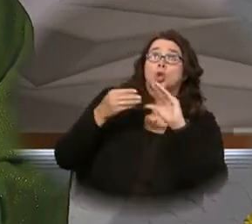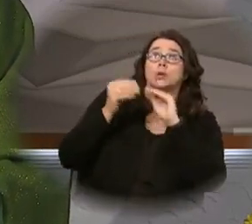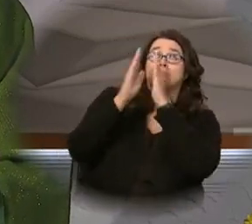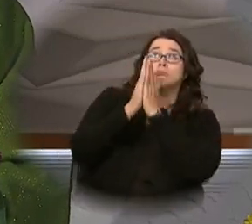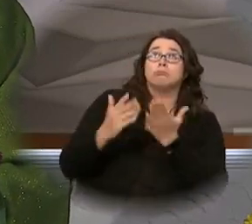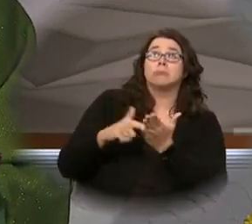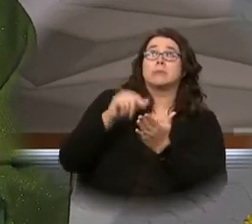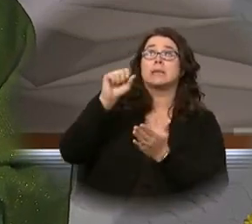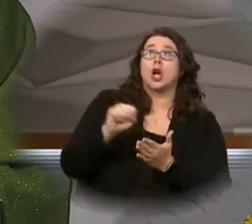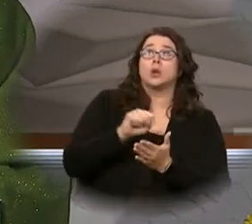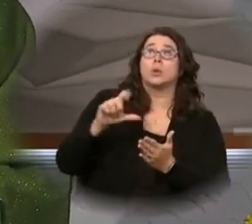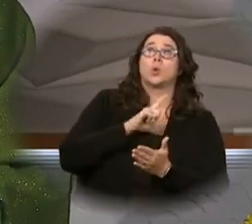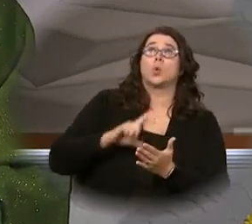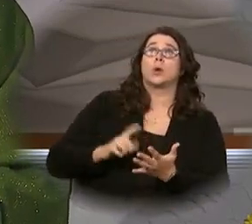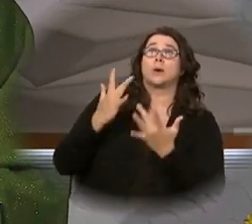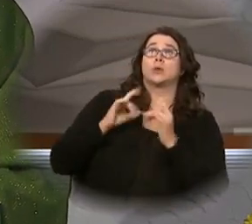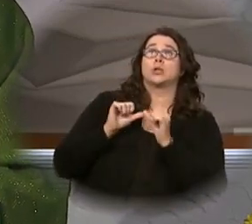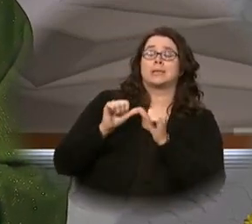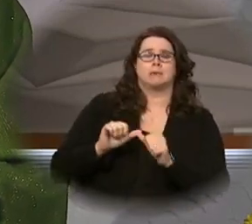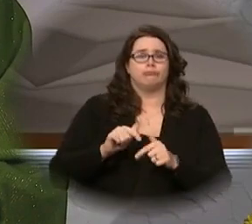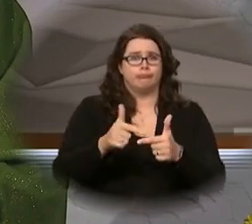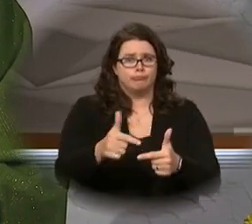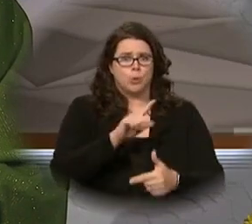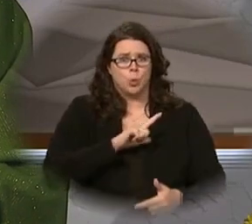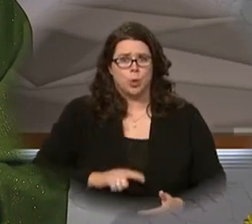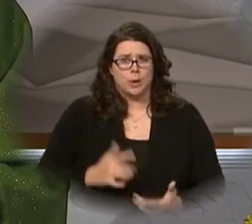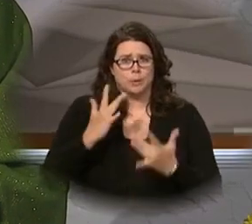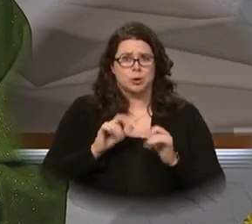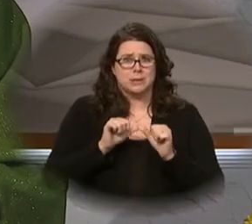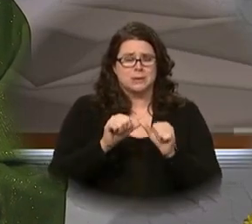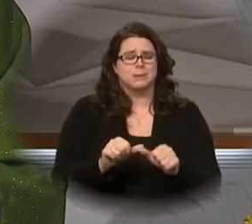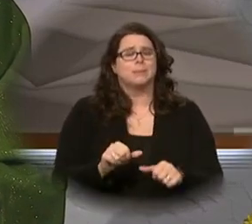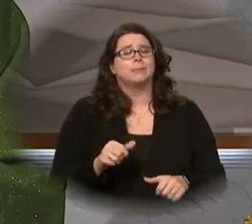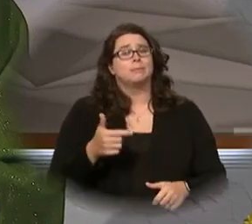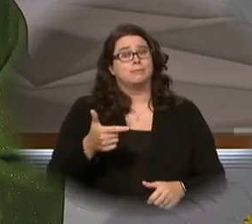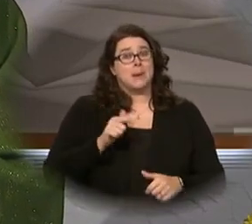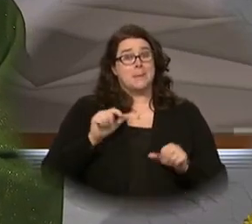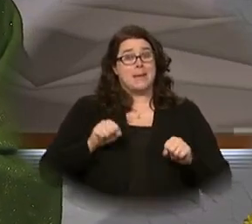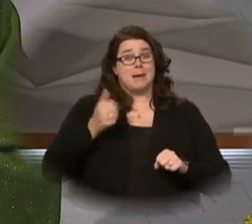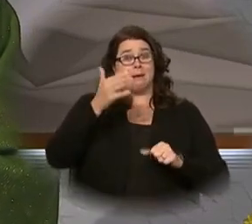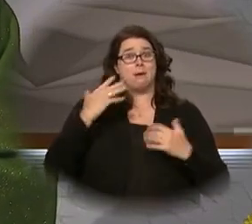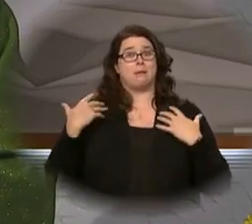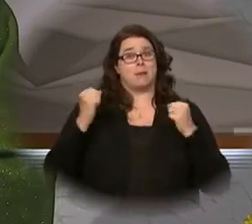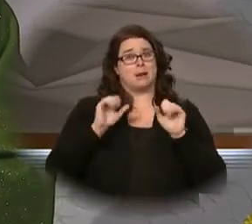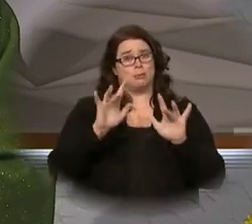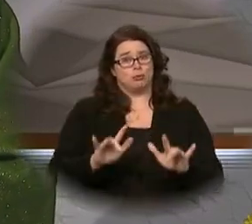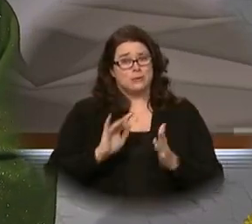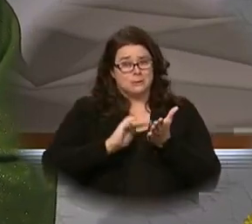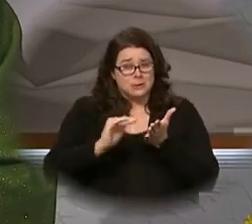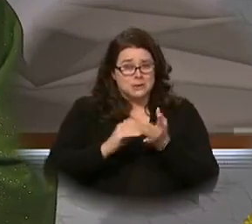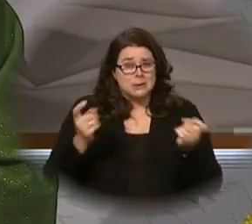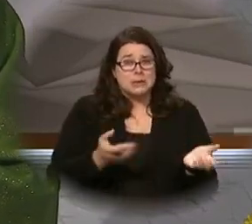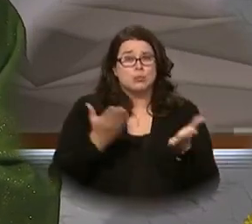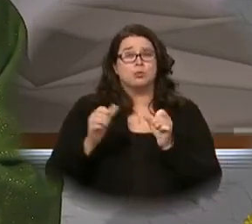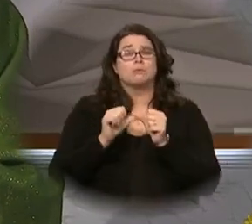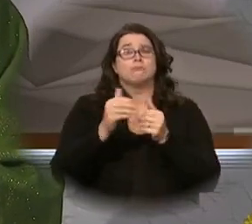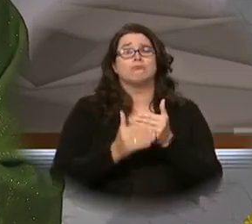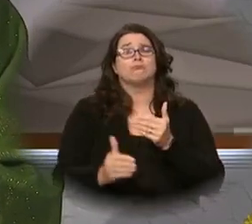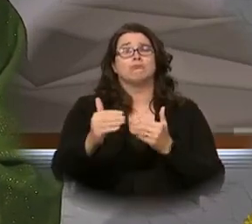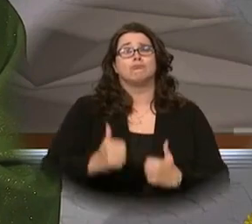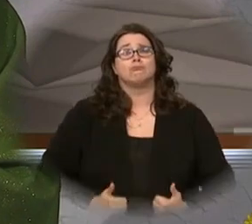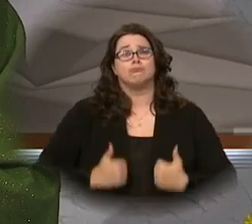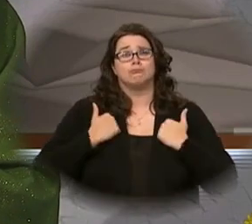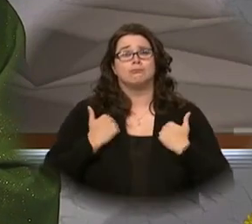Lord have mercy Lord have mercy and may Almighty God have mercy on us forgive us from our sins and bring us to life